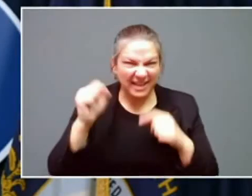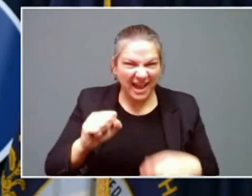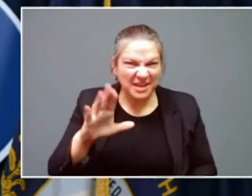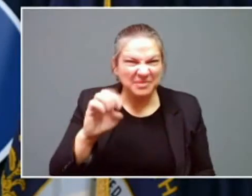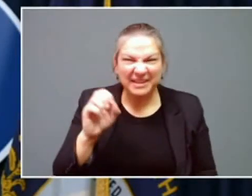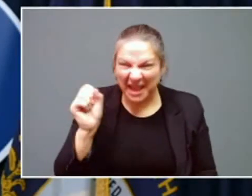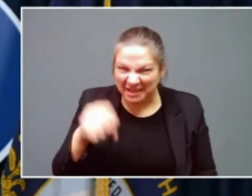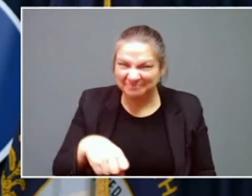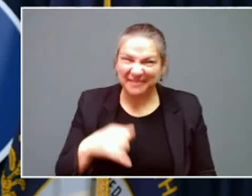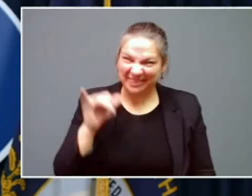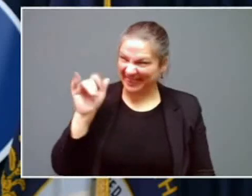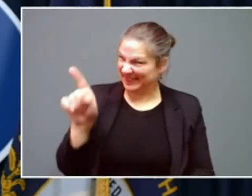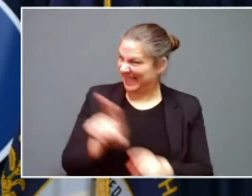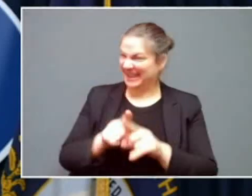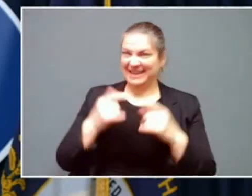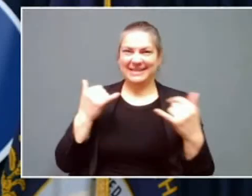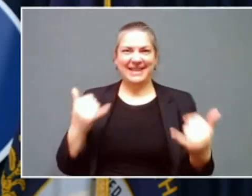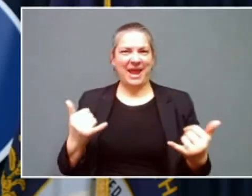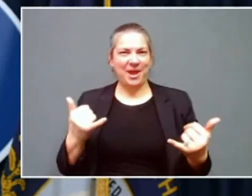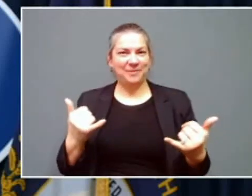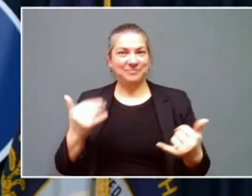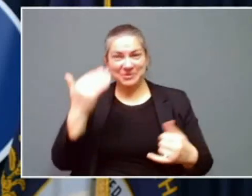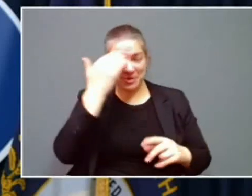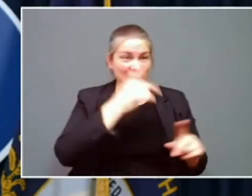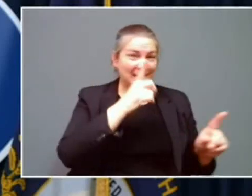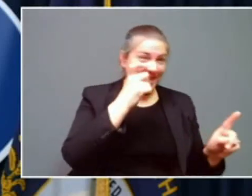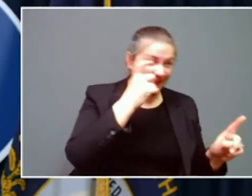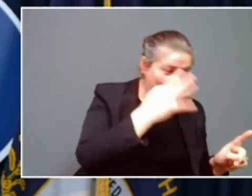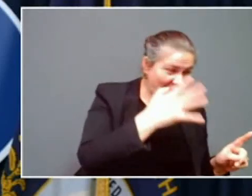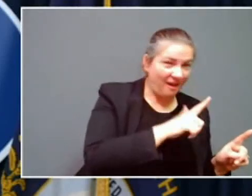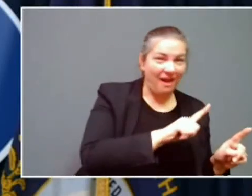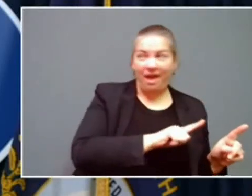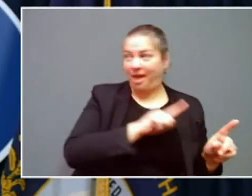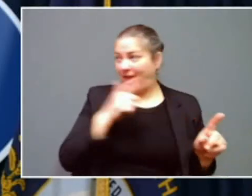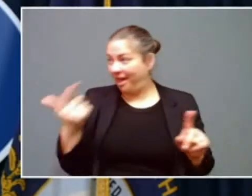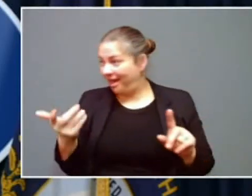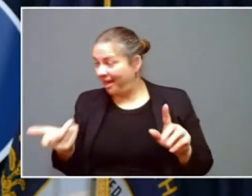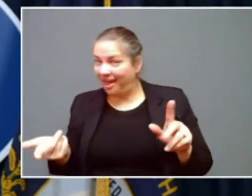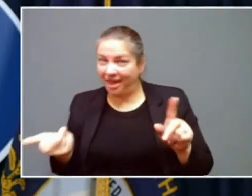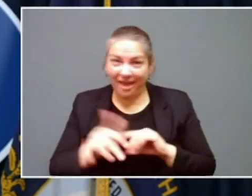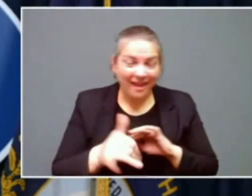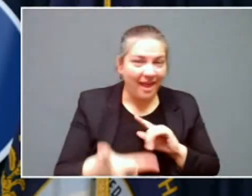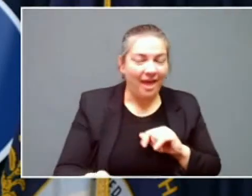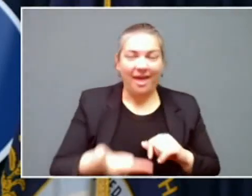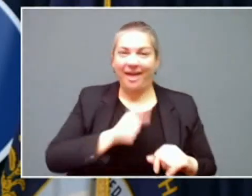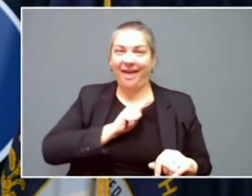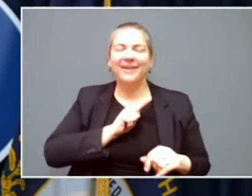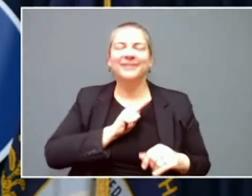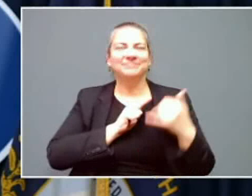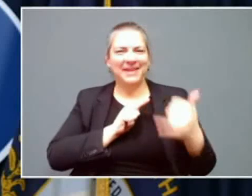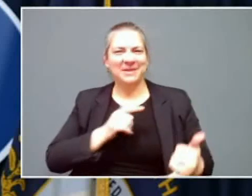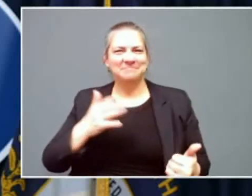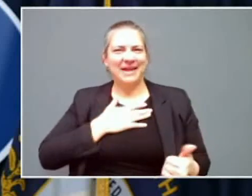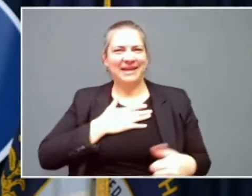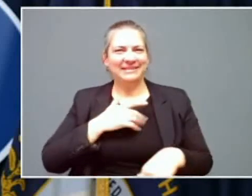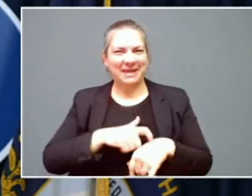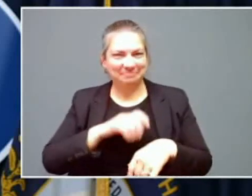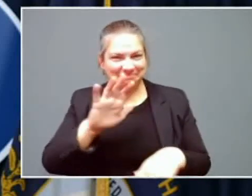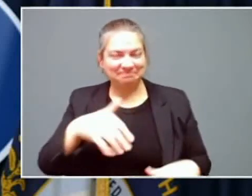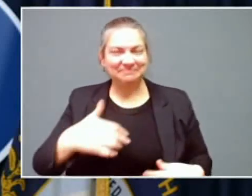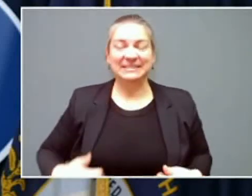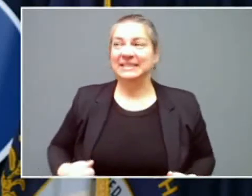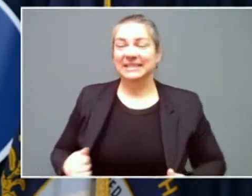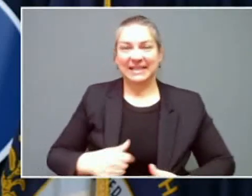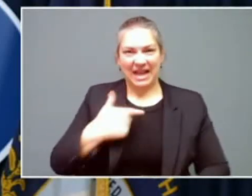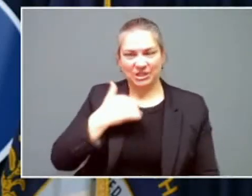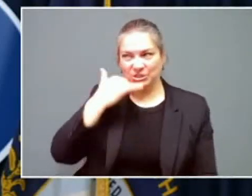the governor said said it, the director said it, the National Weather Service has said it. I was on an hour-long call with them just about 45